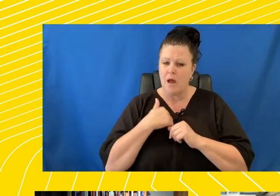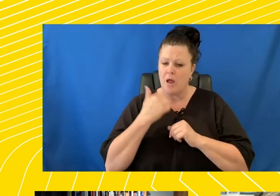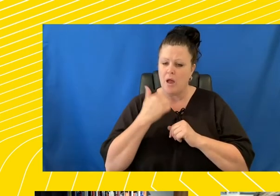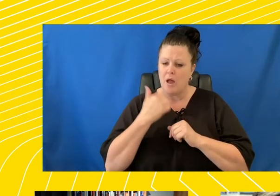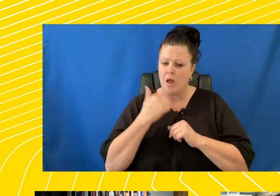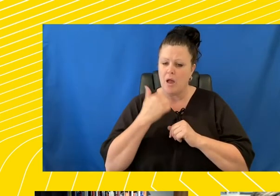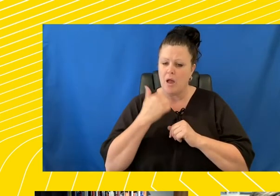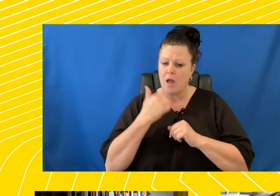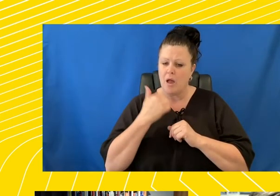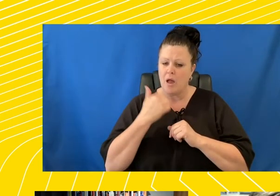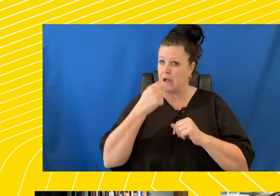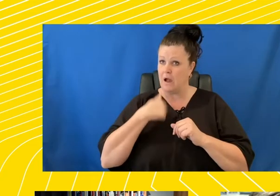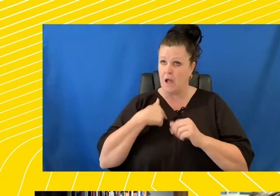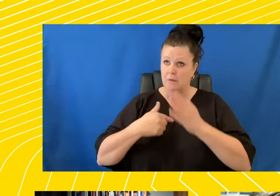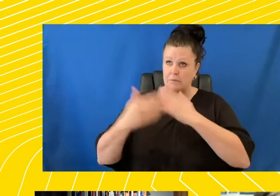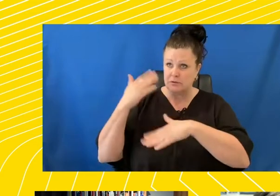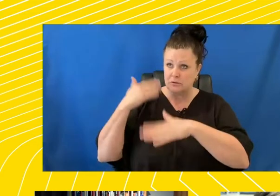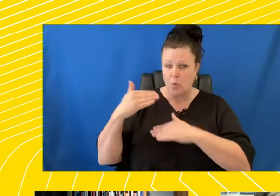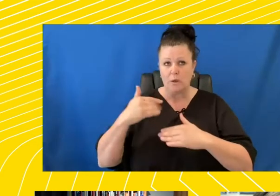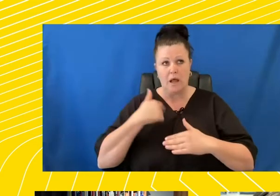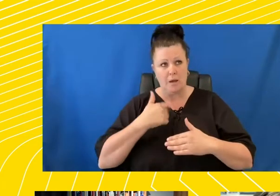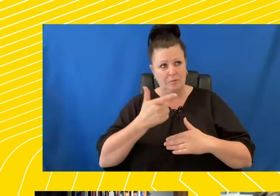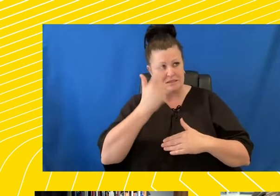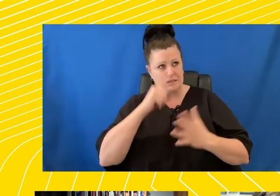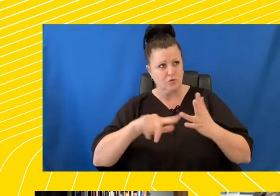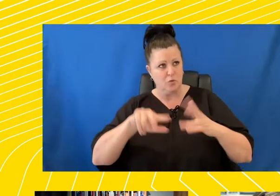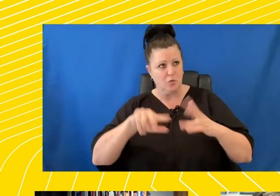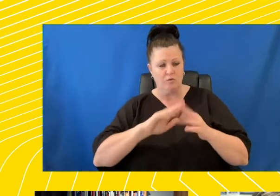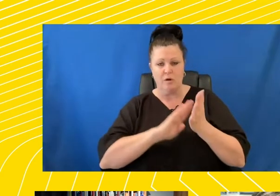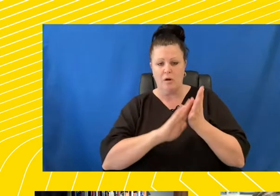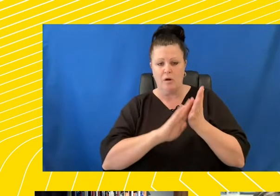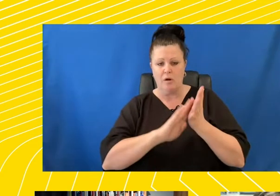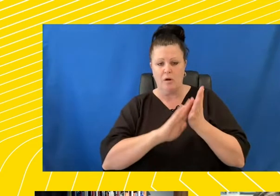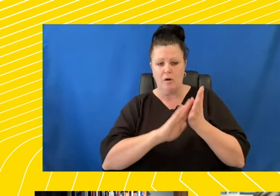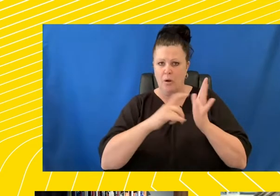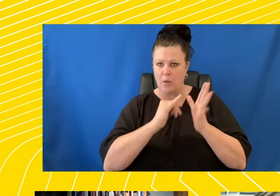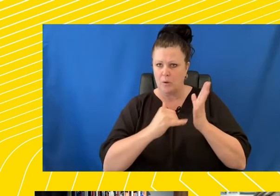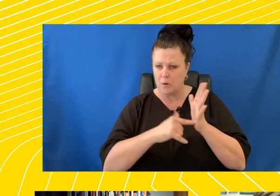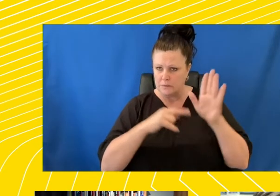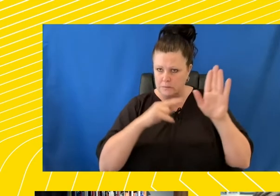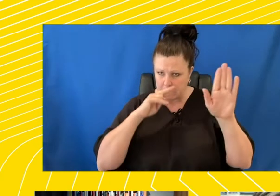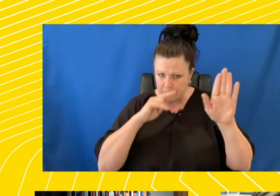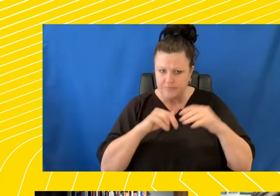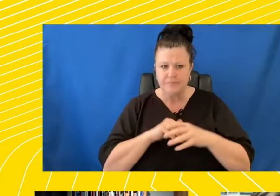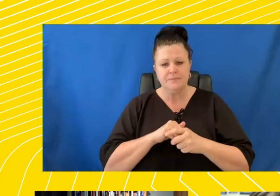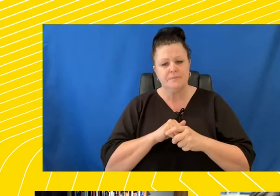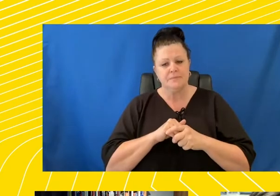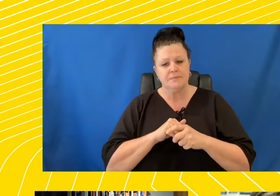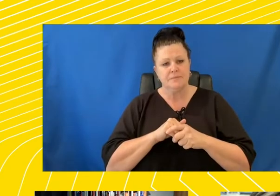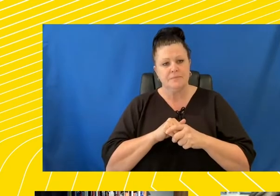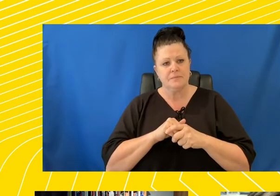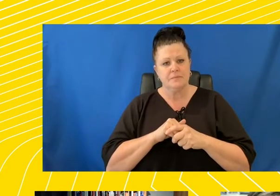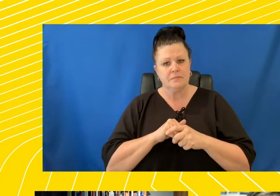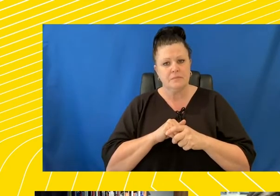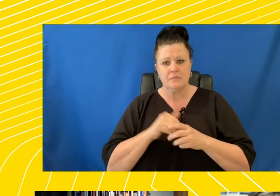a historian, as a teacher of the Holocaust, is that how thoroughly discussed